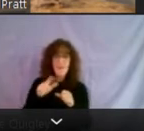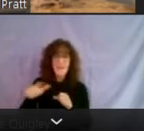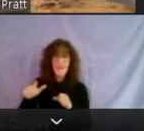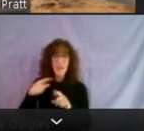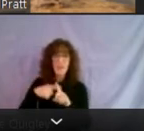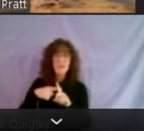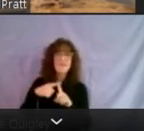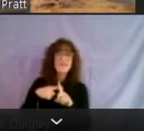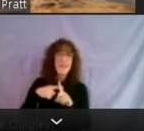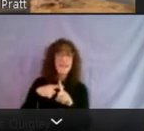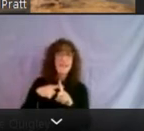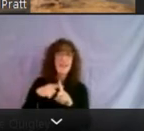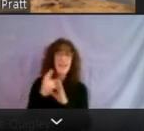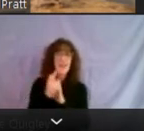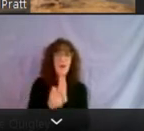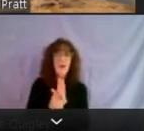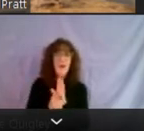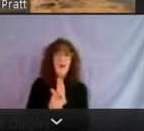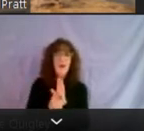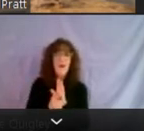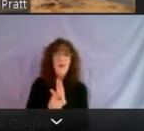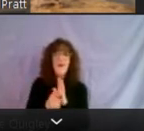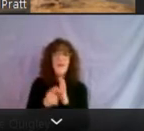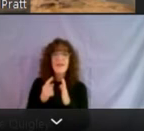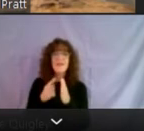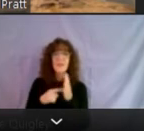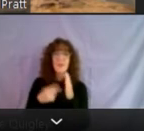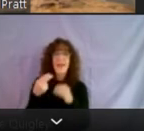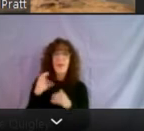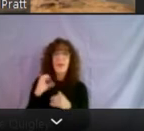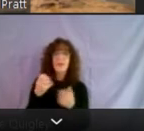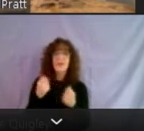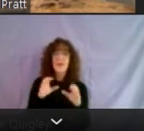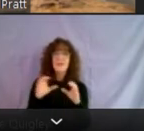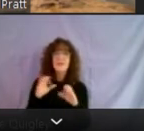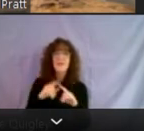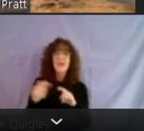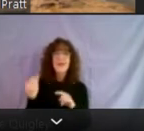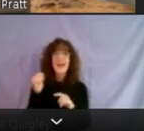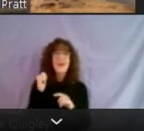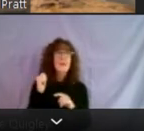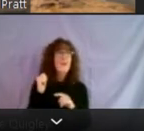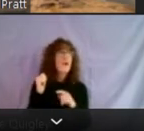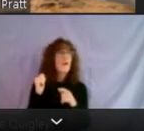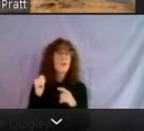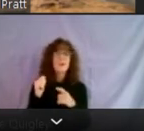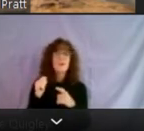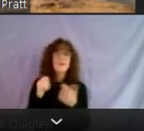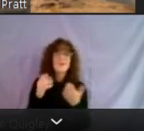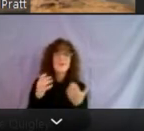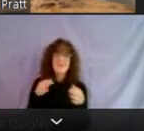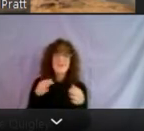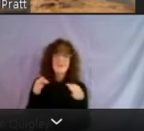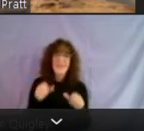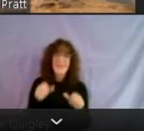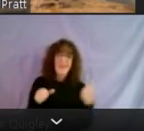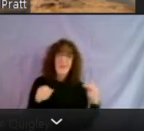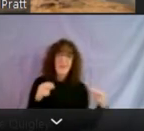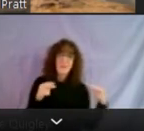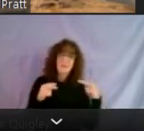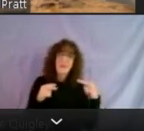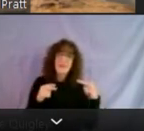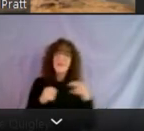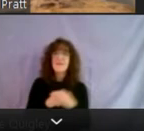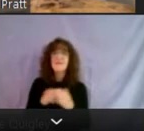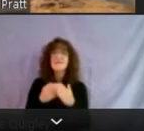preempts, uh, what Howard County is trying to do. Uh, but I won't make the case for the other side. Um, some of the